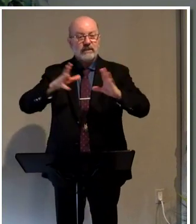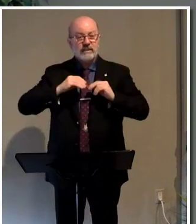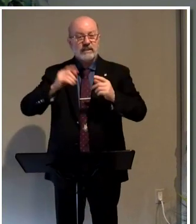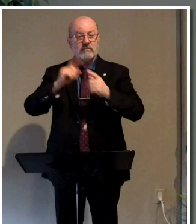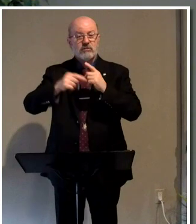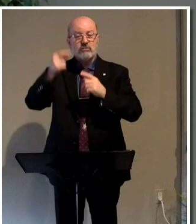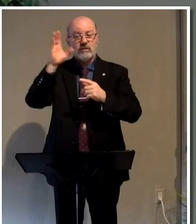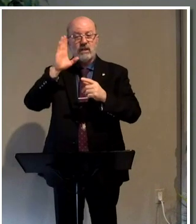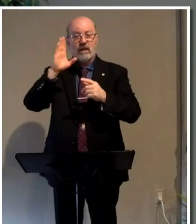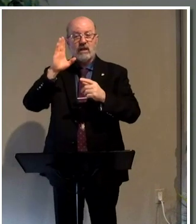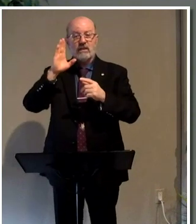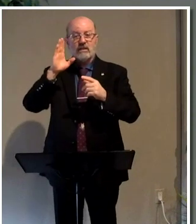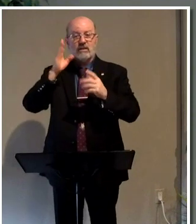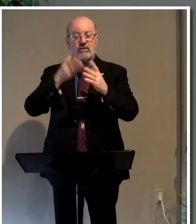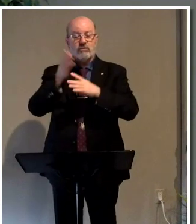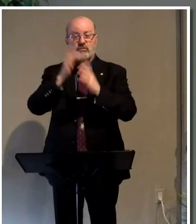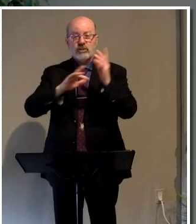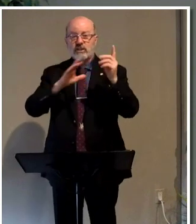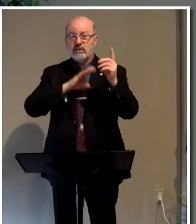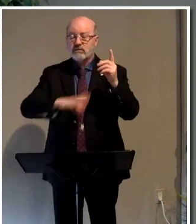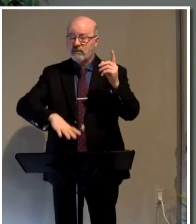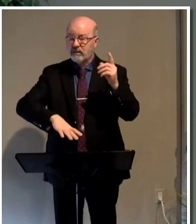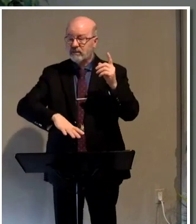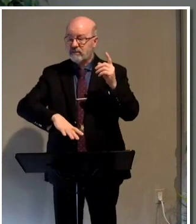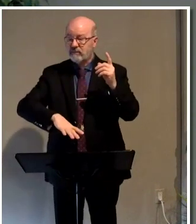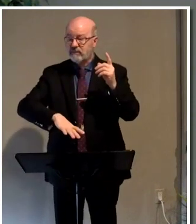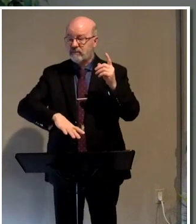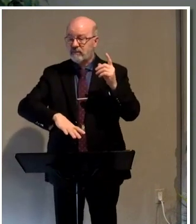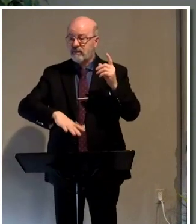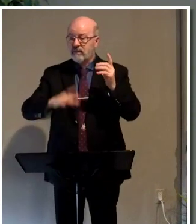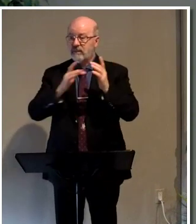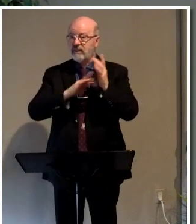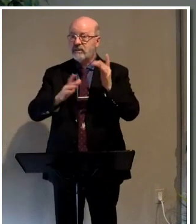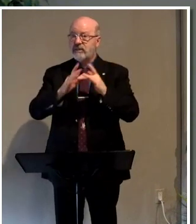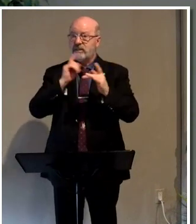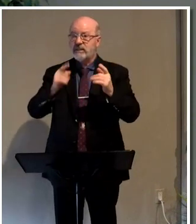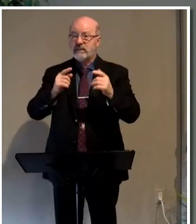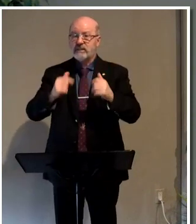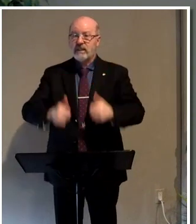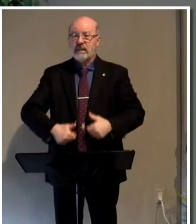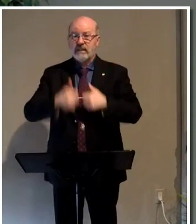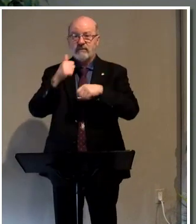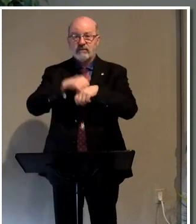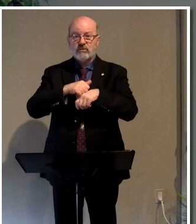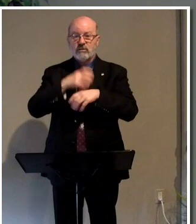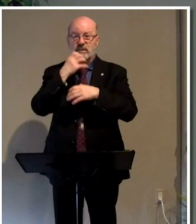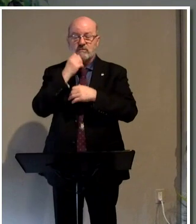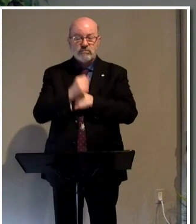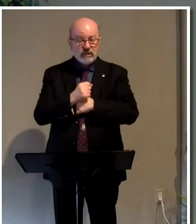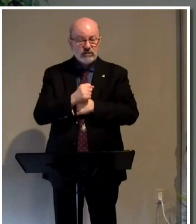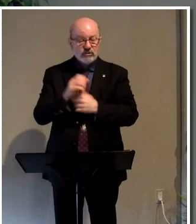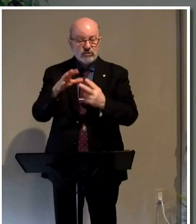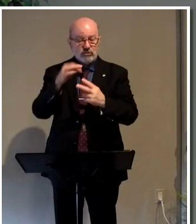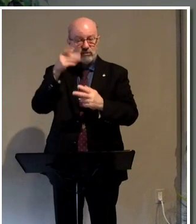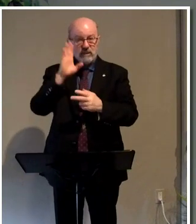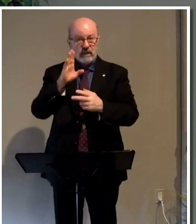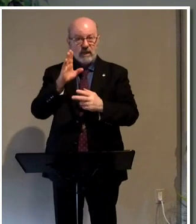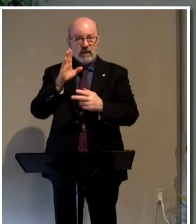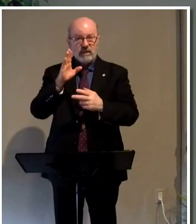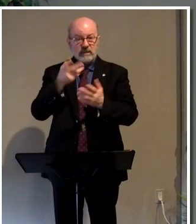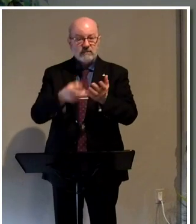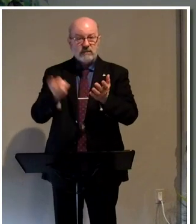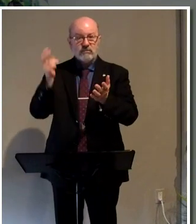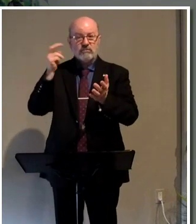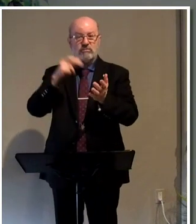to God by Jesus Christ. Jesus is the living stone. That's precious. Chosen by God. He's been resurrected.